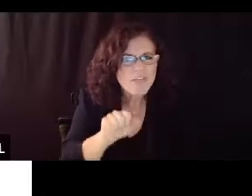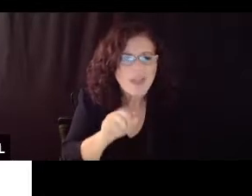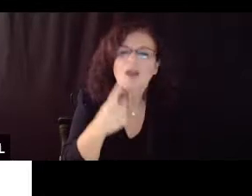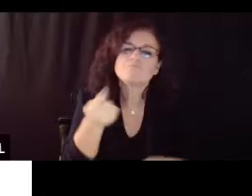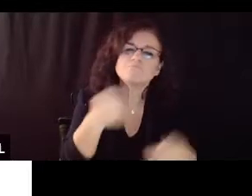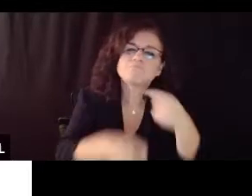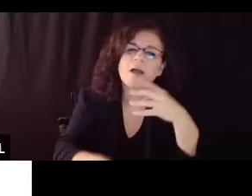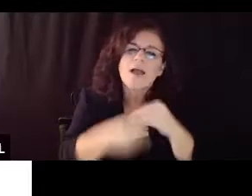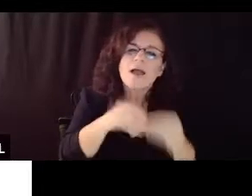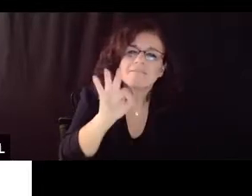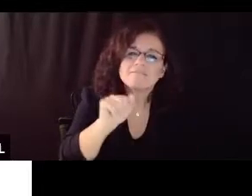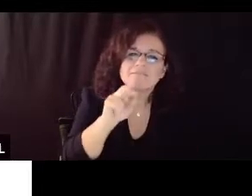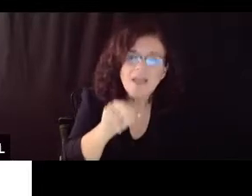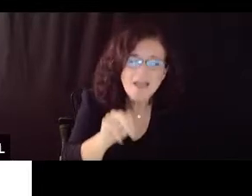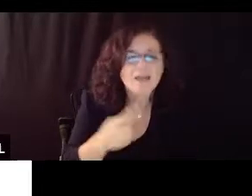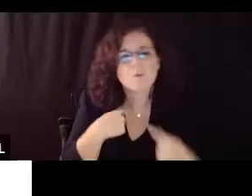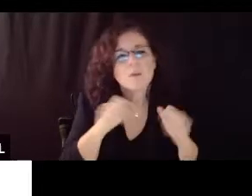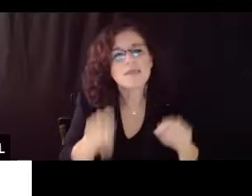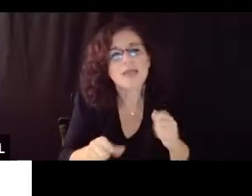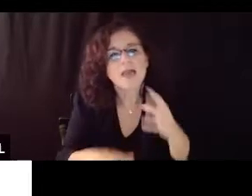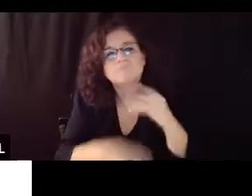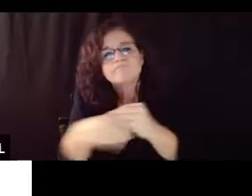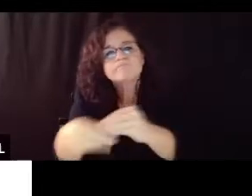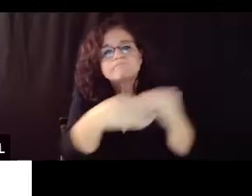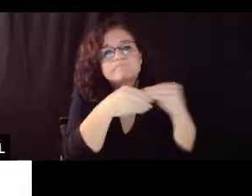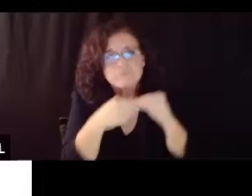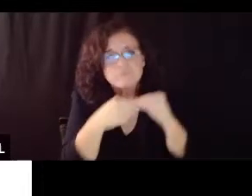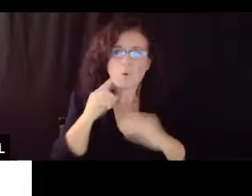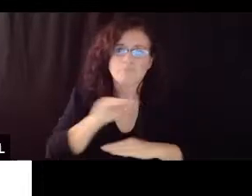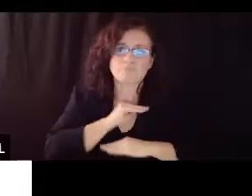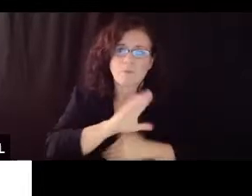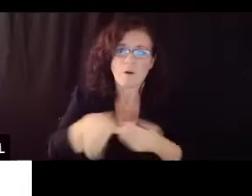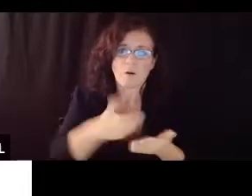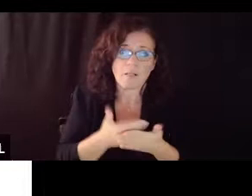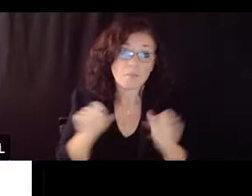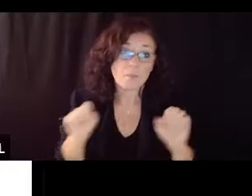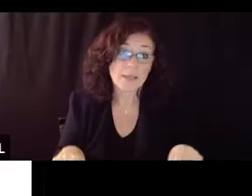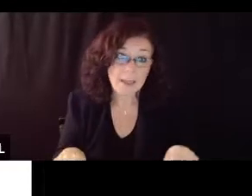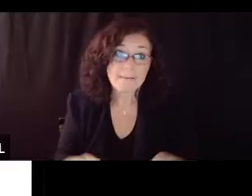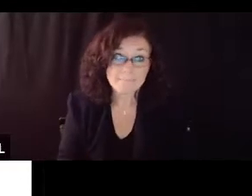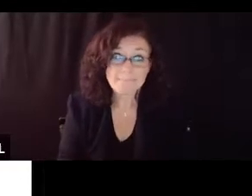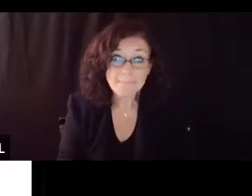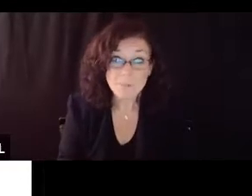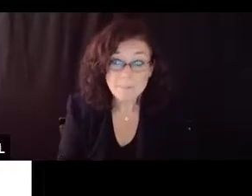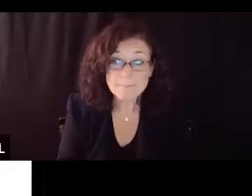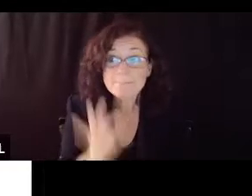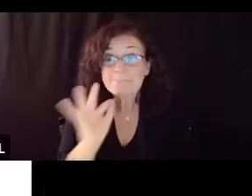are there any questions